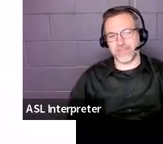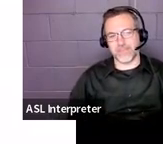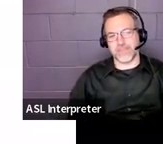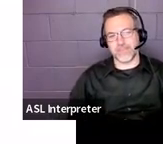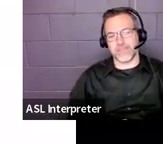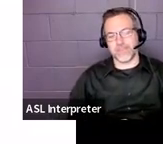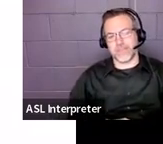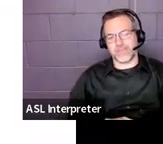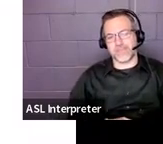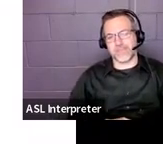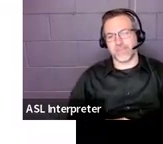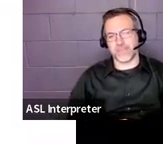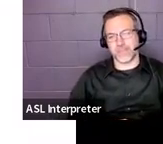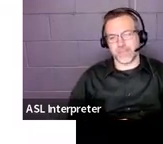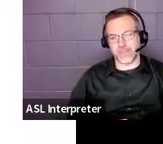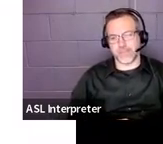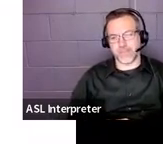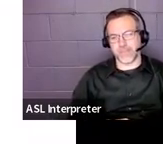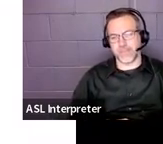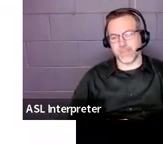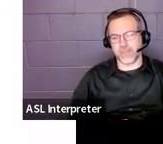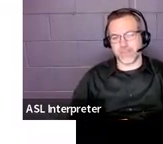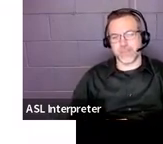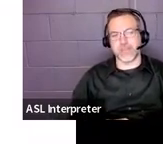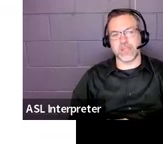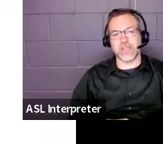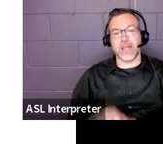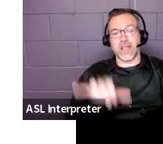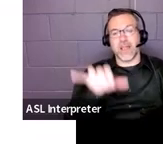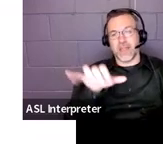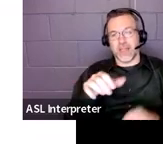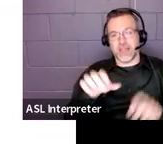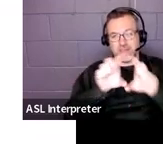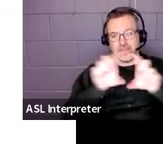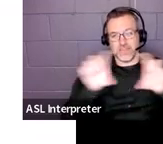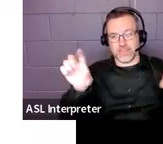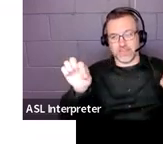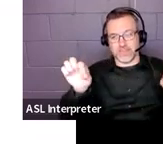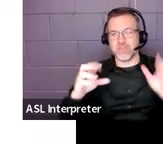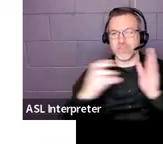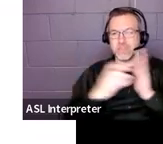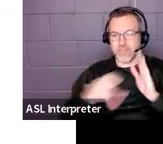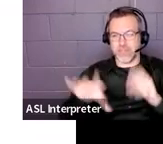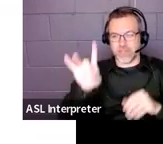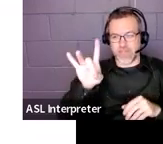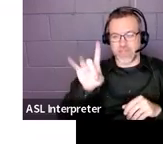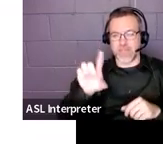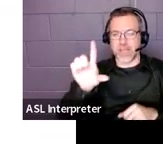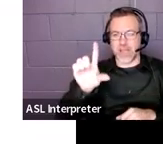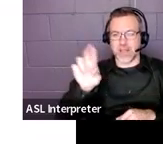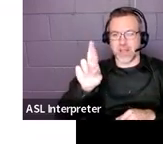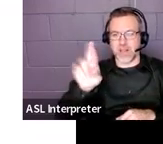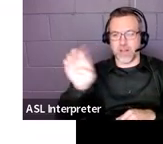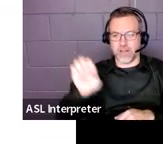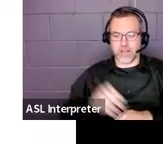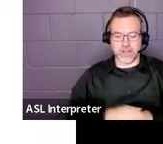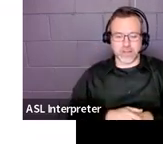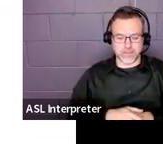So here is a snippet for Section 8 of the IEP, Least Restrictive Environment.